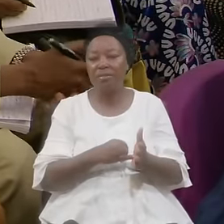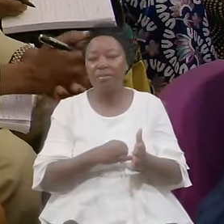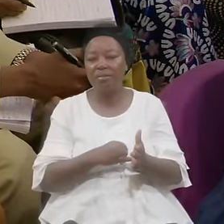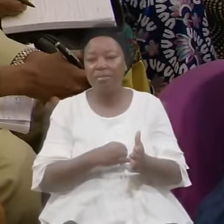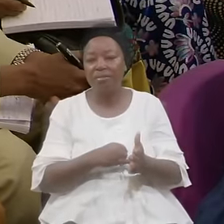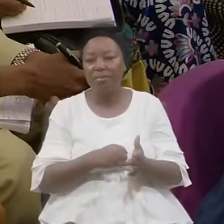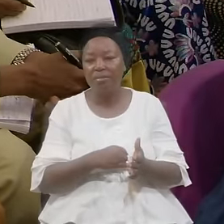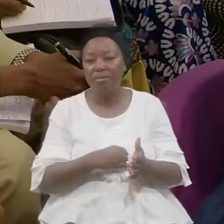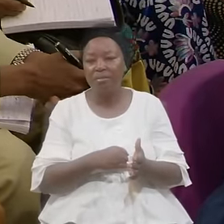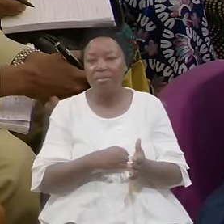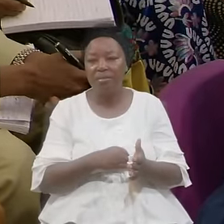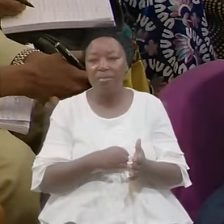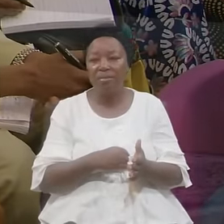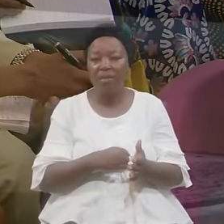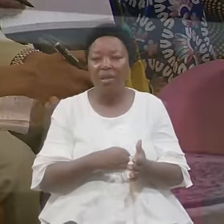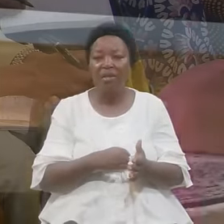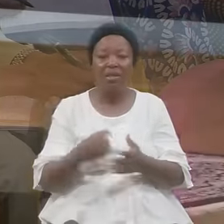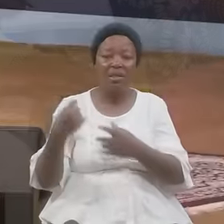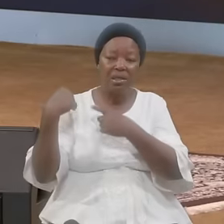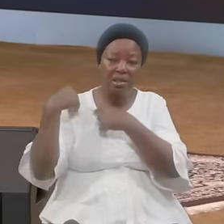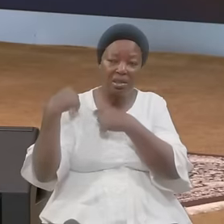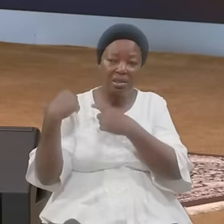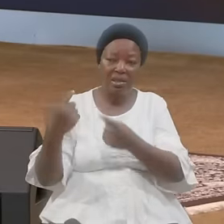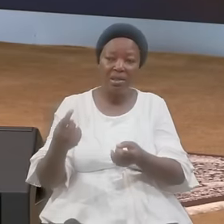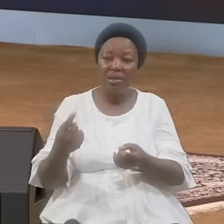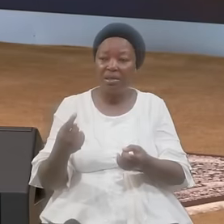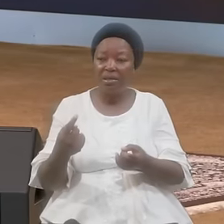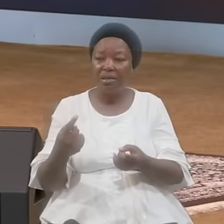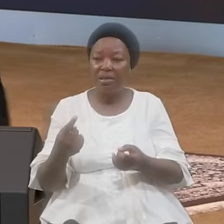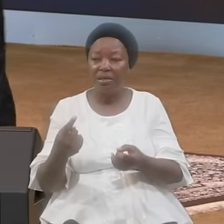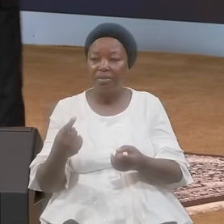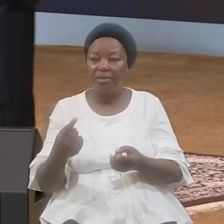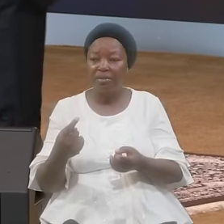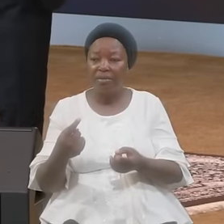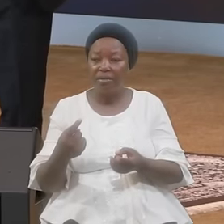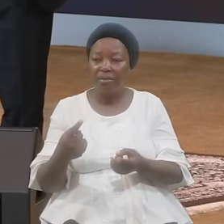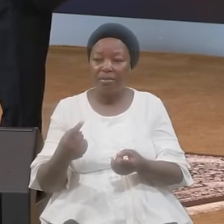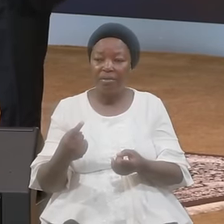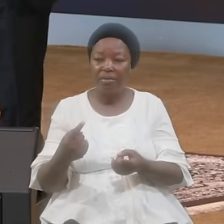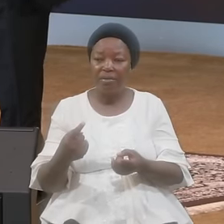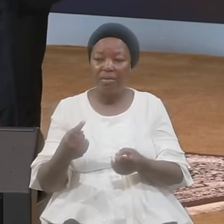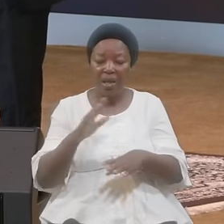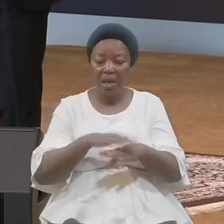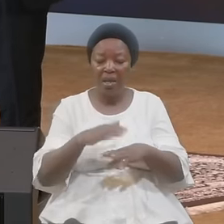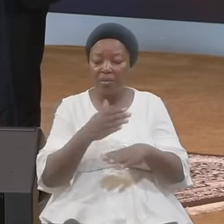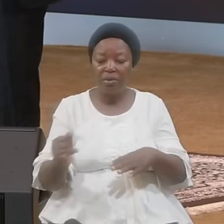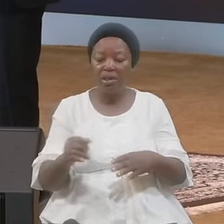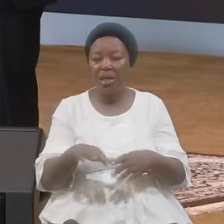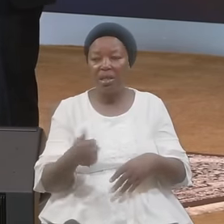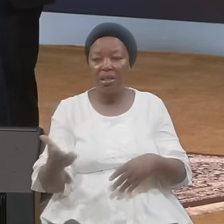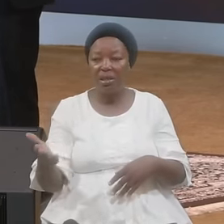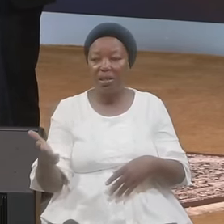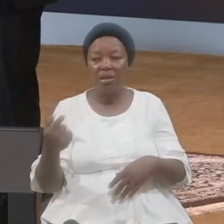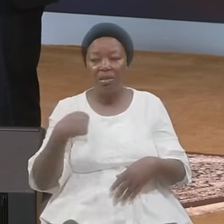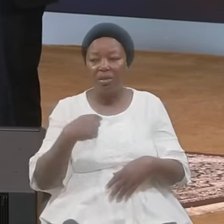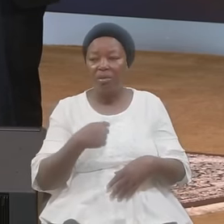Whoever Sins That's Her That's Him Exposing Anything Would